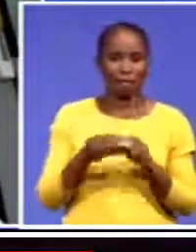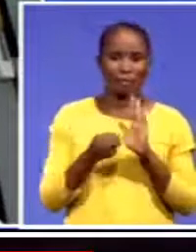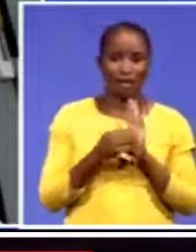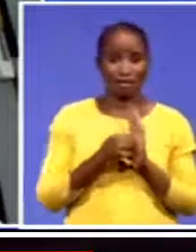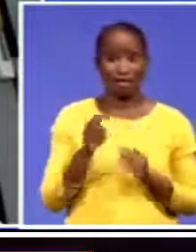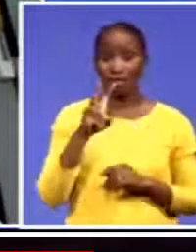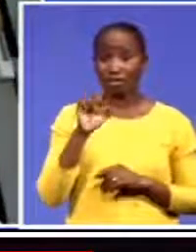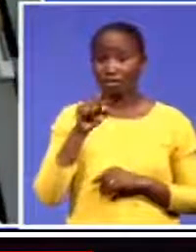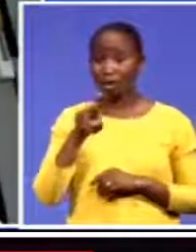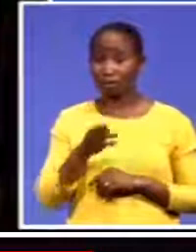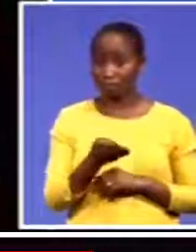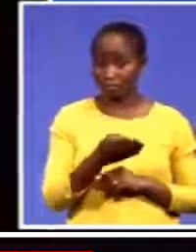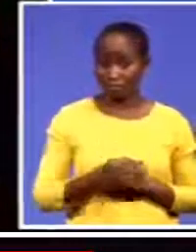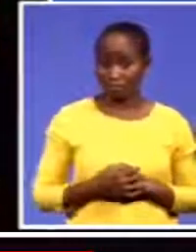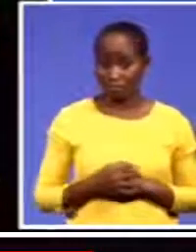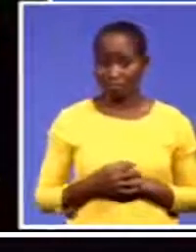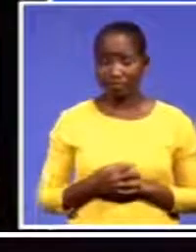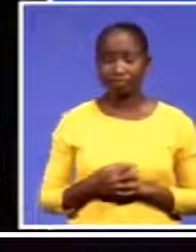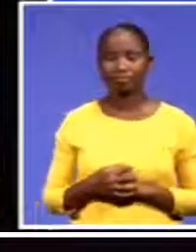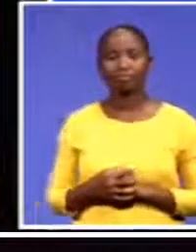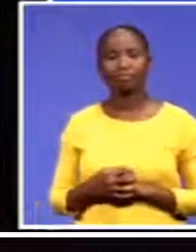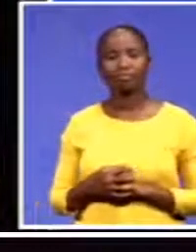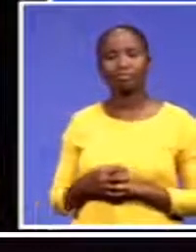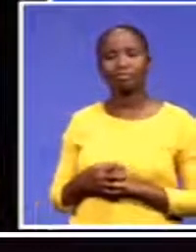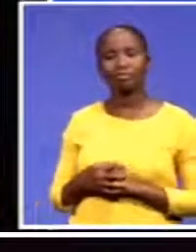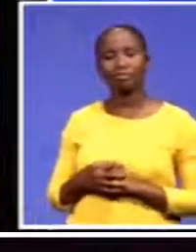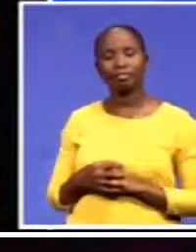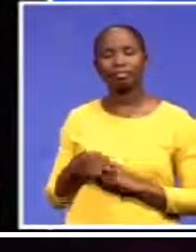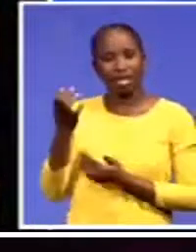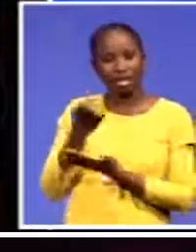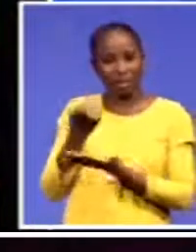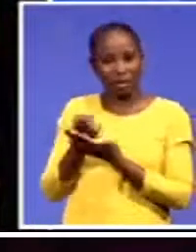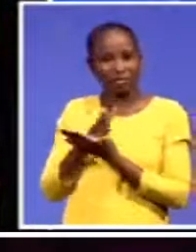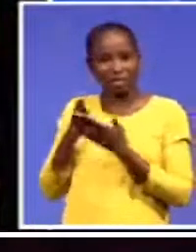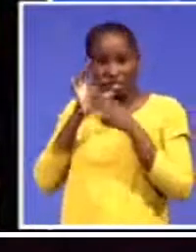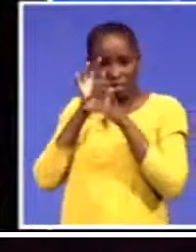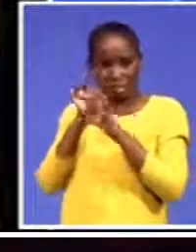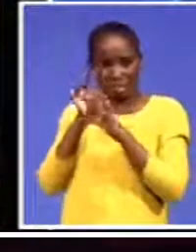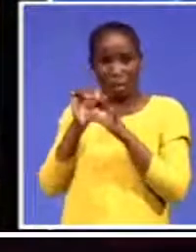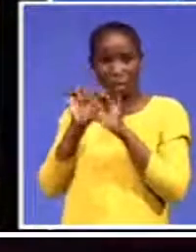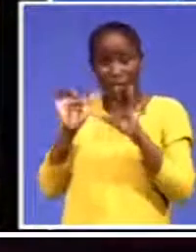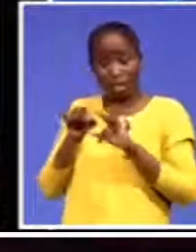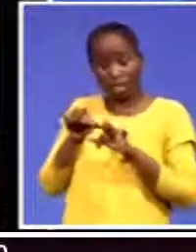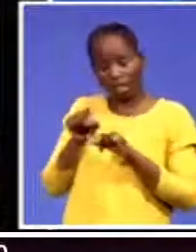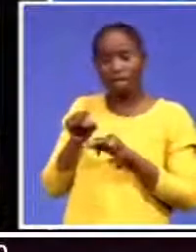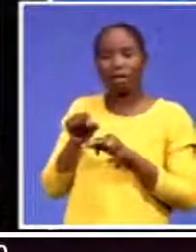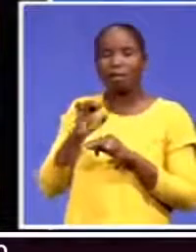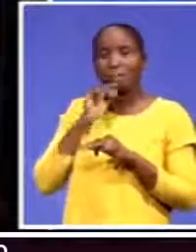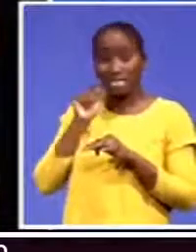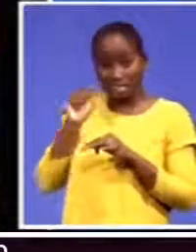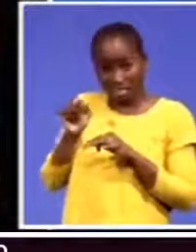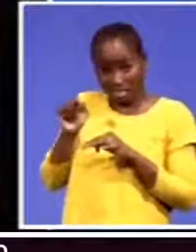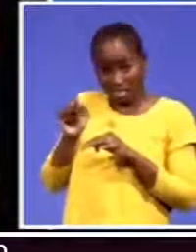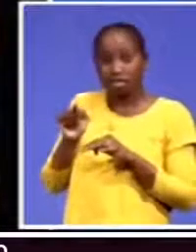The smaller economies that we have in terms of population are the very reason we need to drive Intra